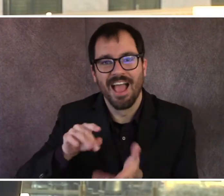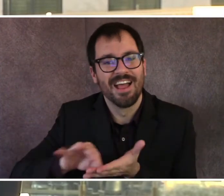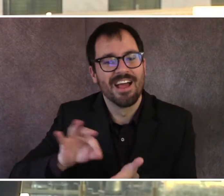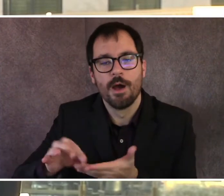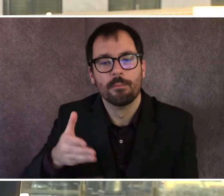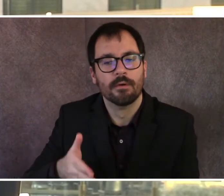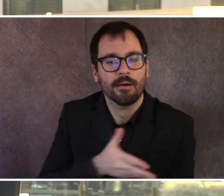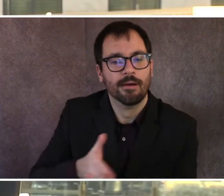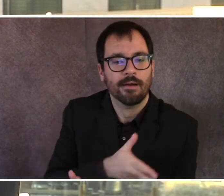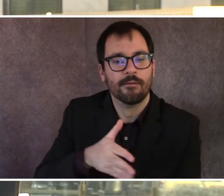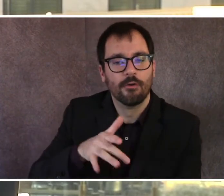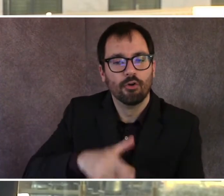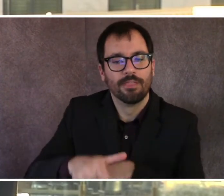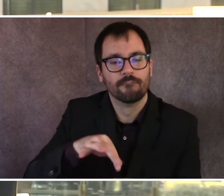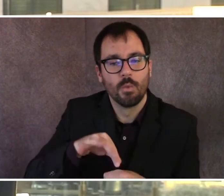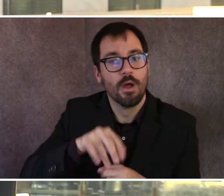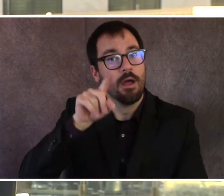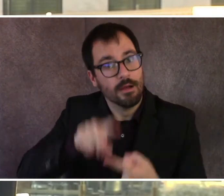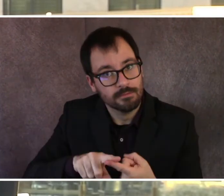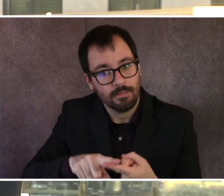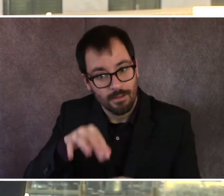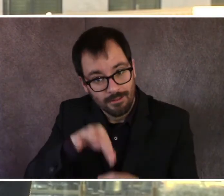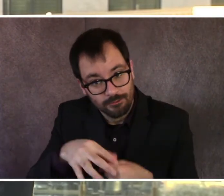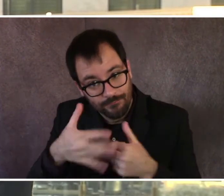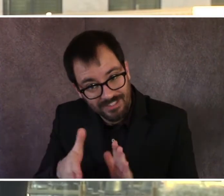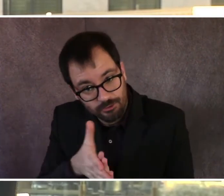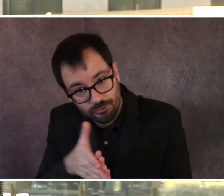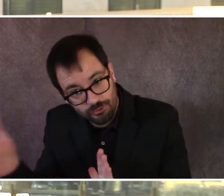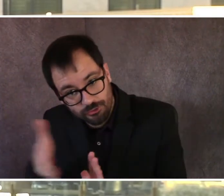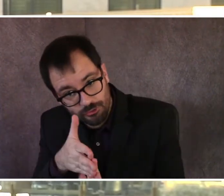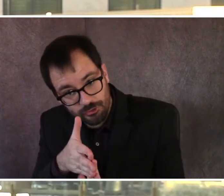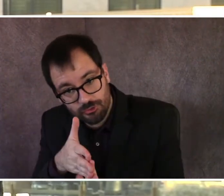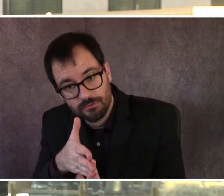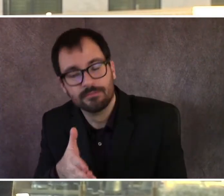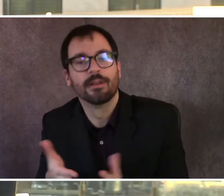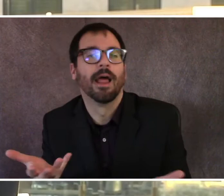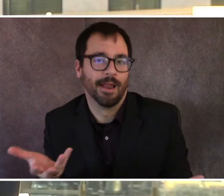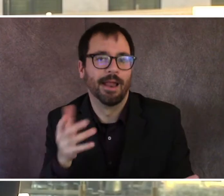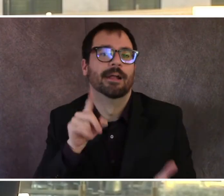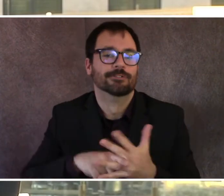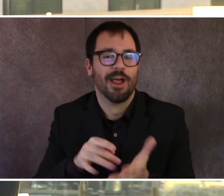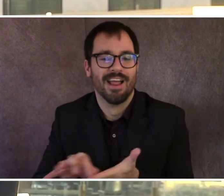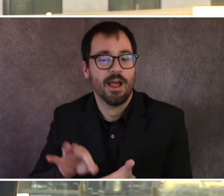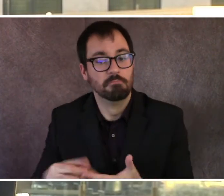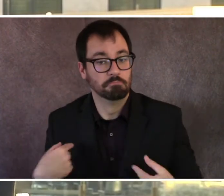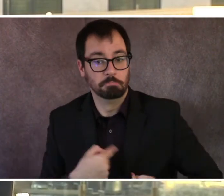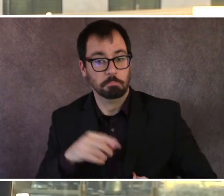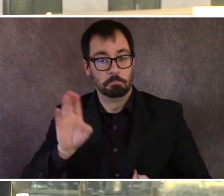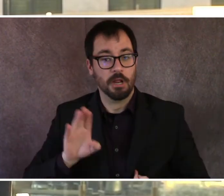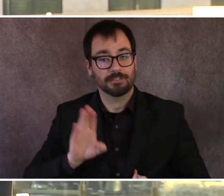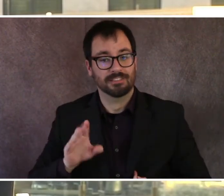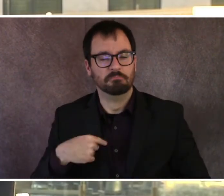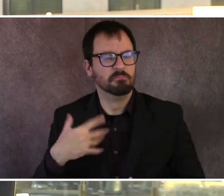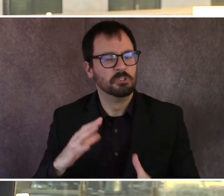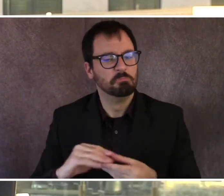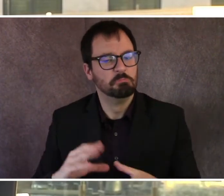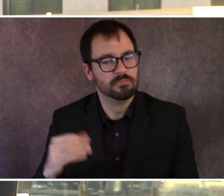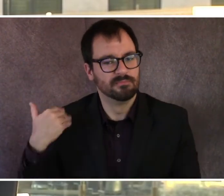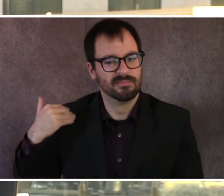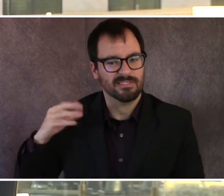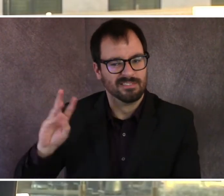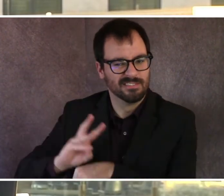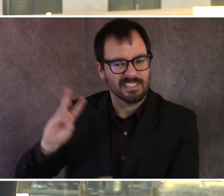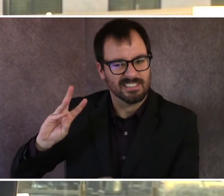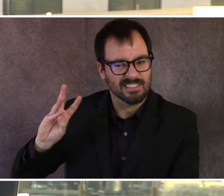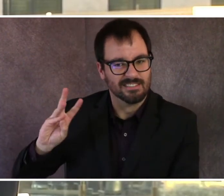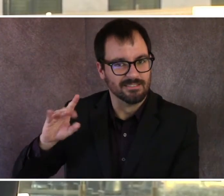Boston, uh, as I mentioned, uh, yesterday at six o'clock on election night, I was asking the, the elections commissioner, I was assuming that we had